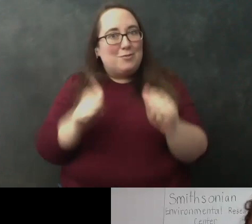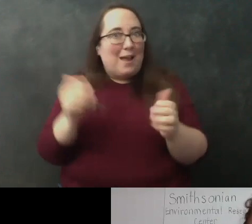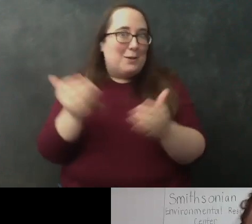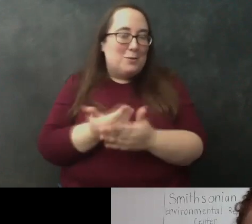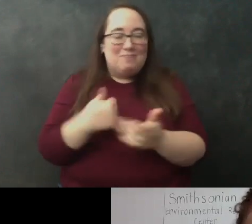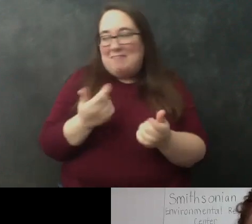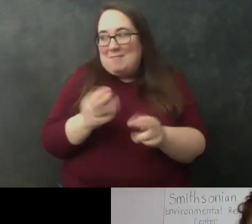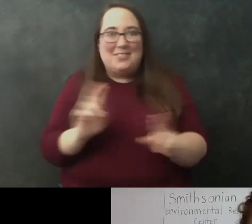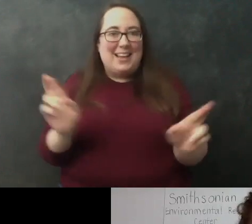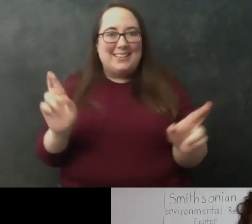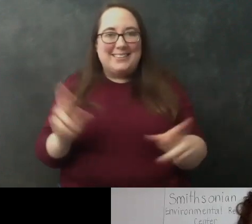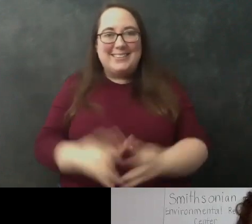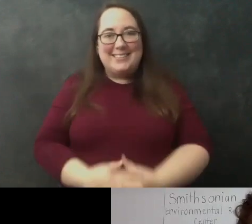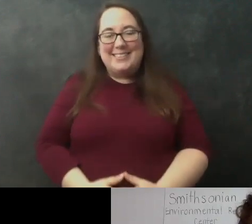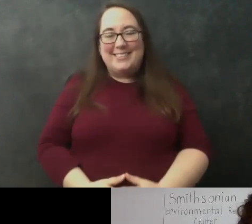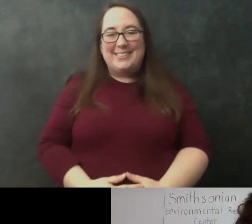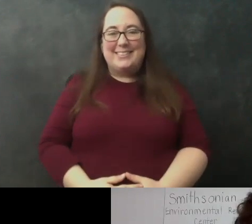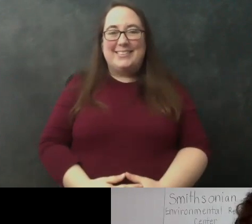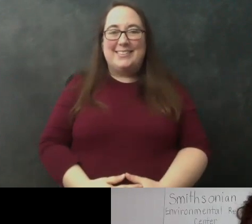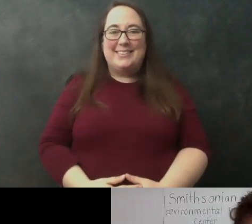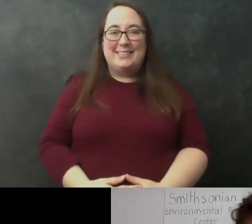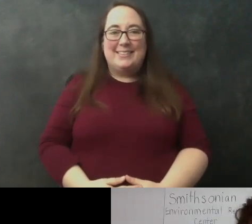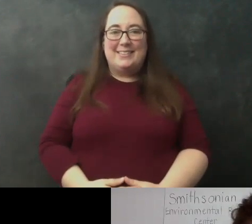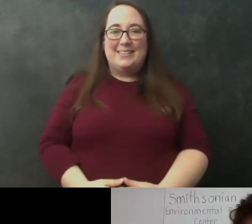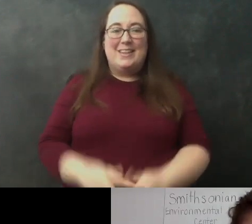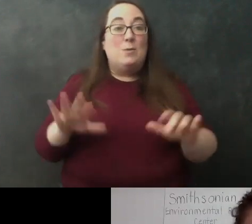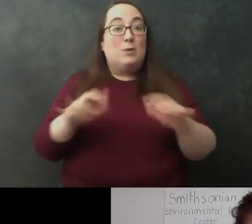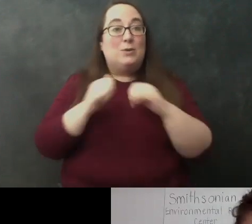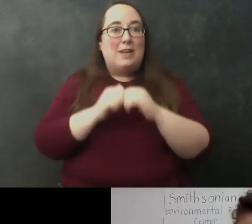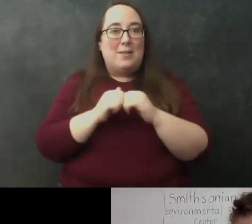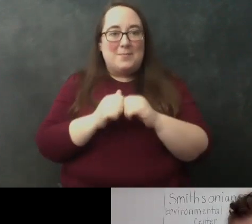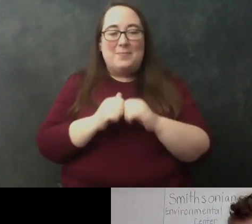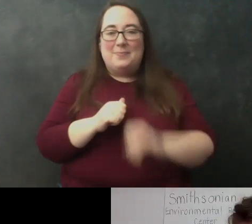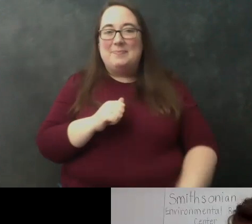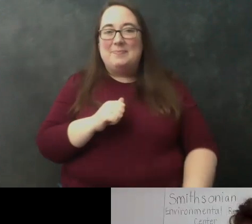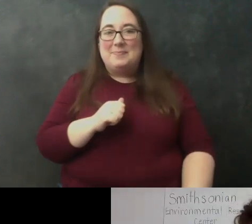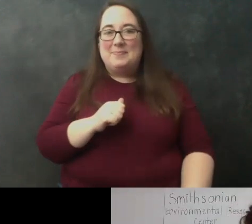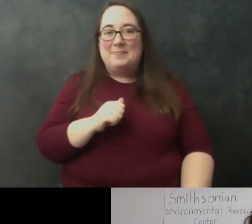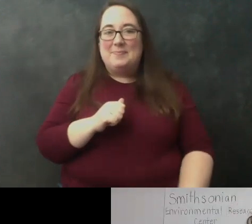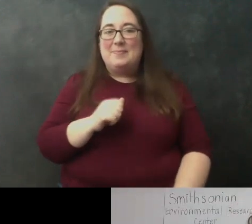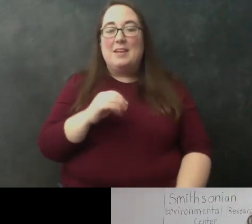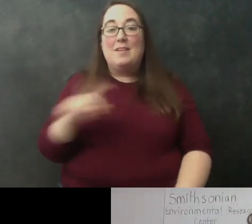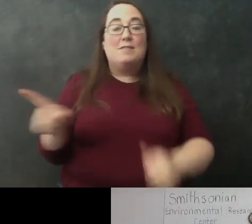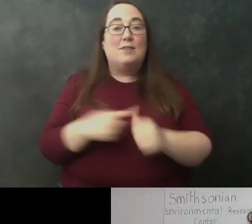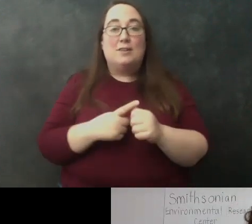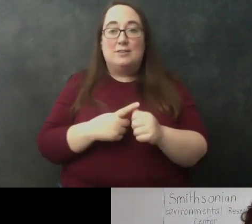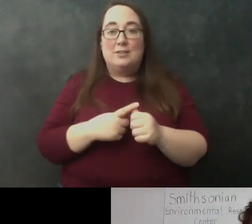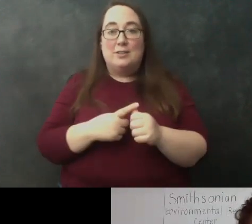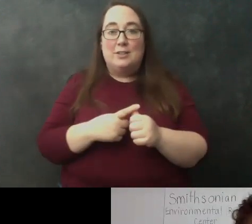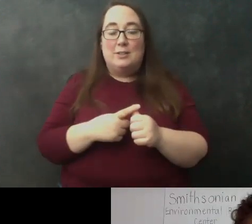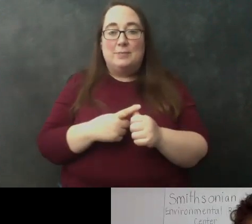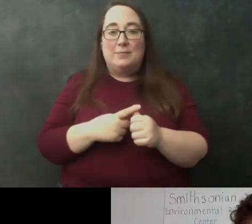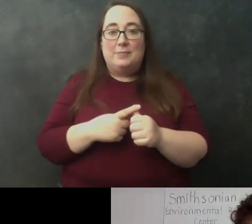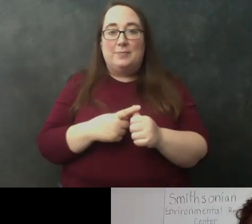i'm ready okay excellent let's do this together okay all right so the first the first first few things that you should